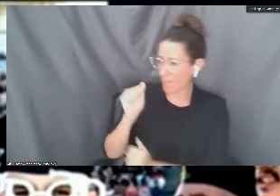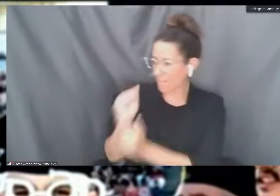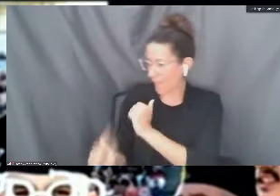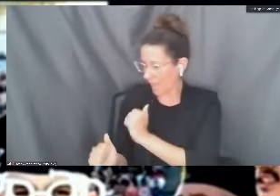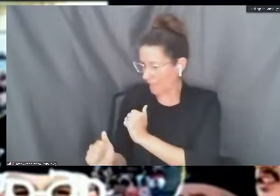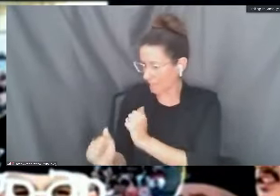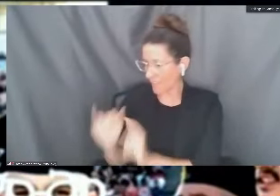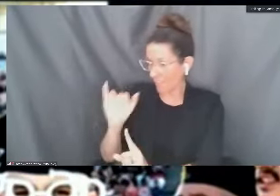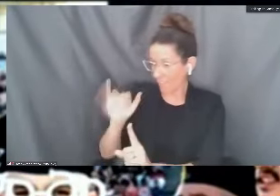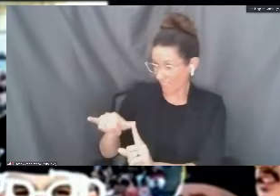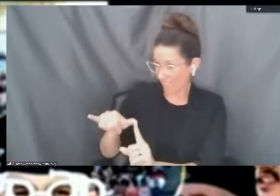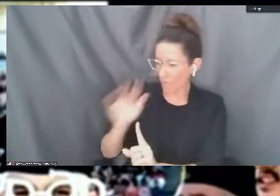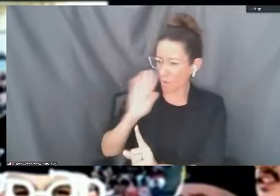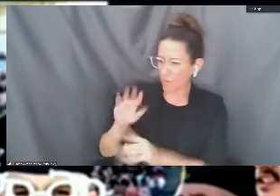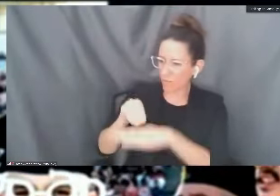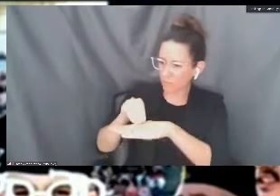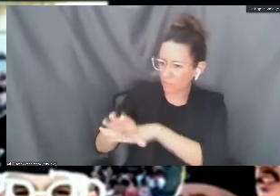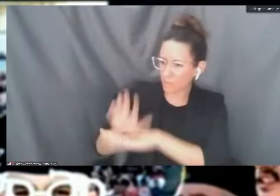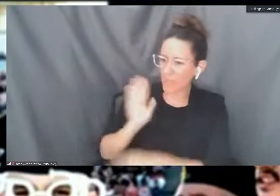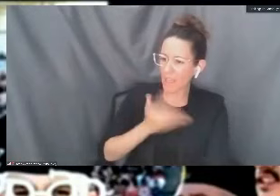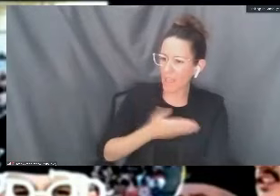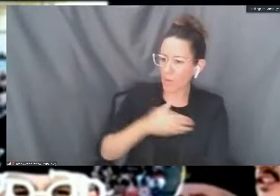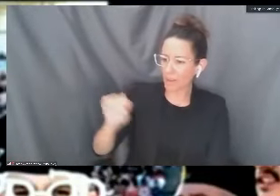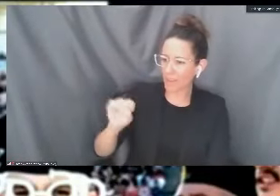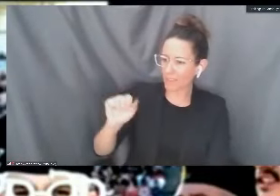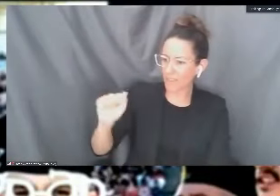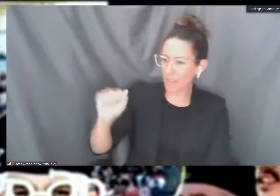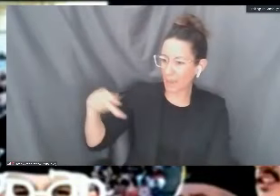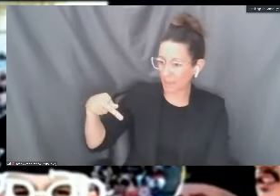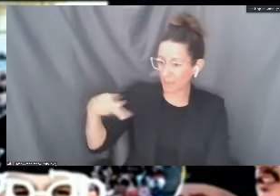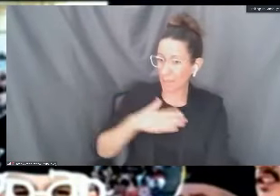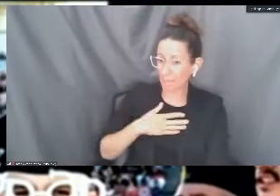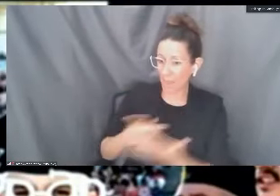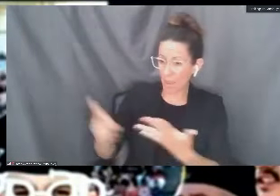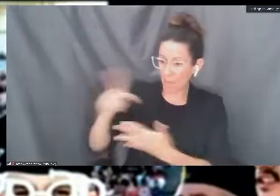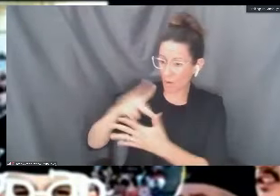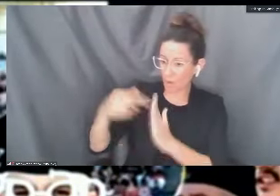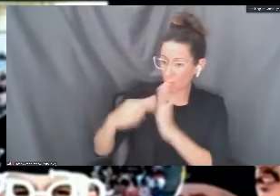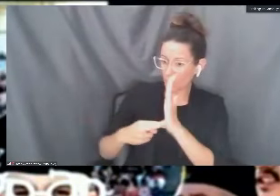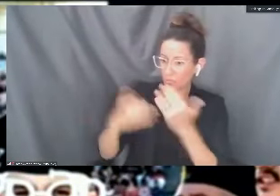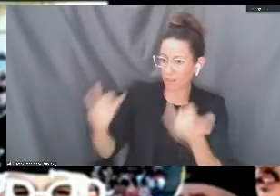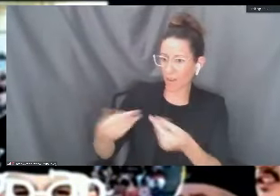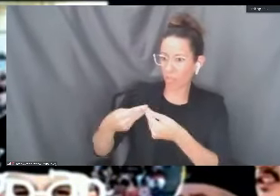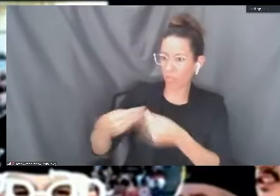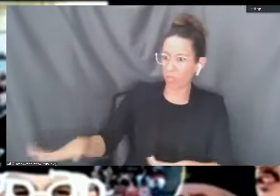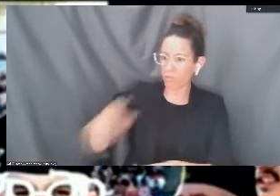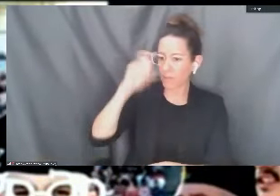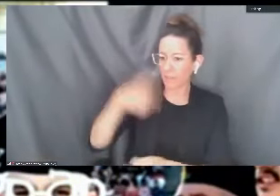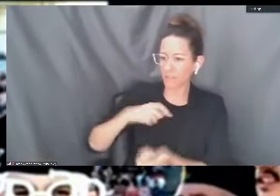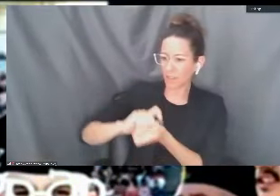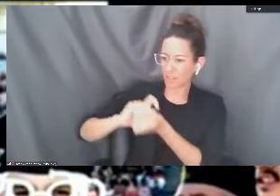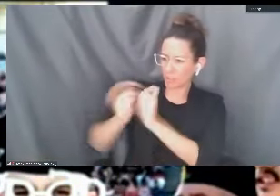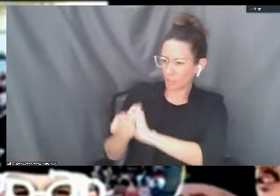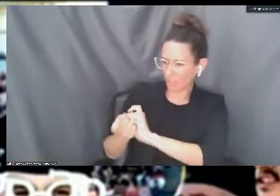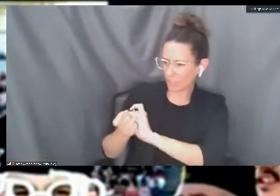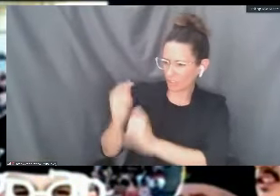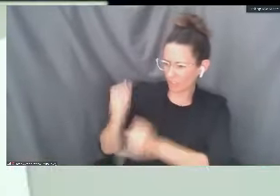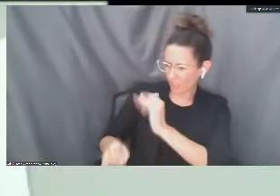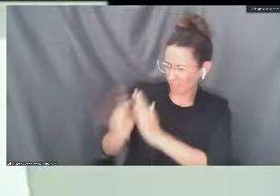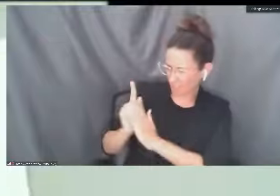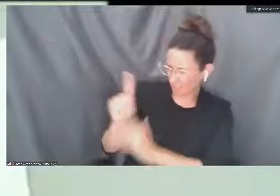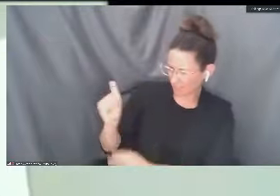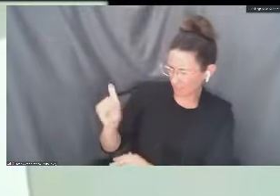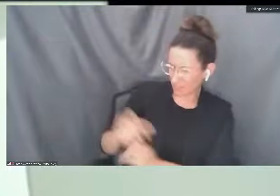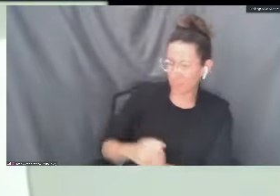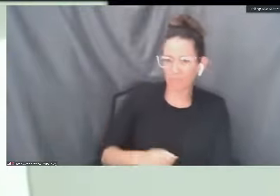would it affect our SAP? Would I lose my priority registration due to changing it? Thank